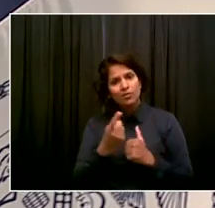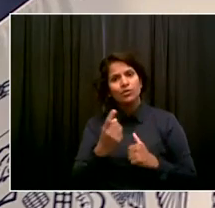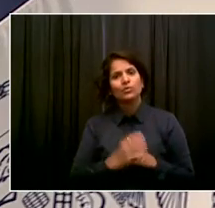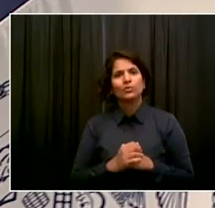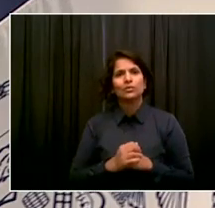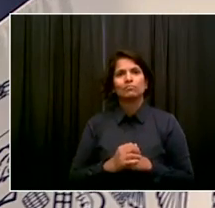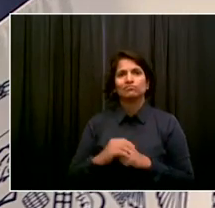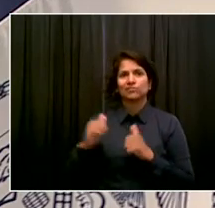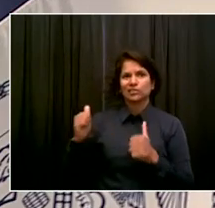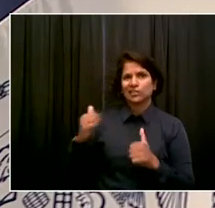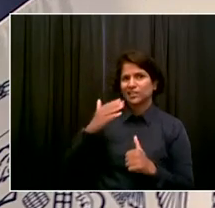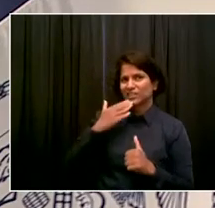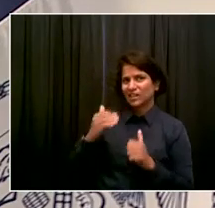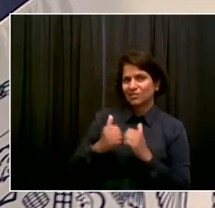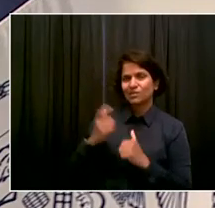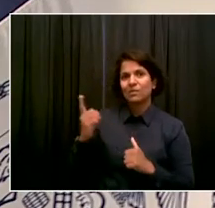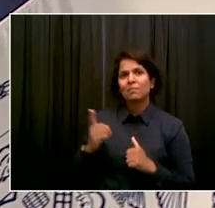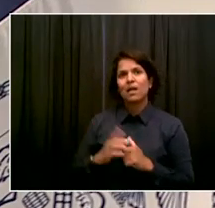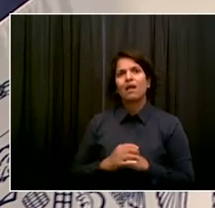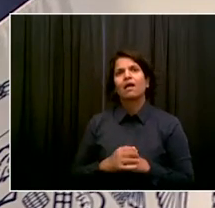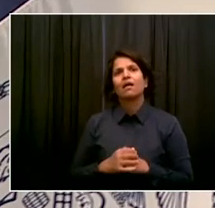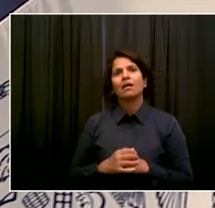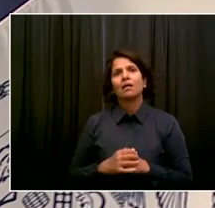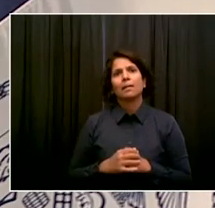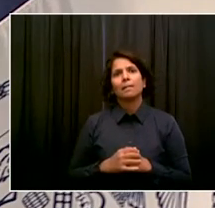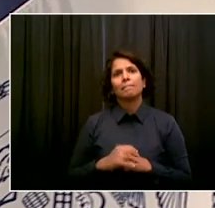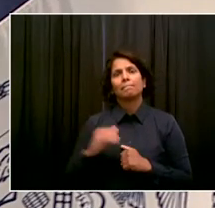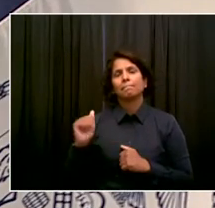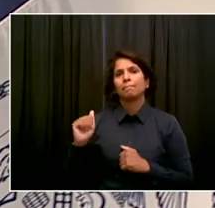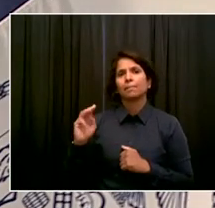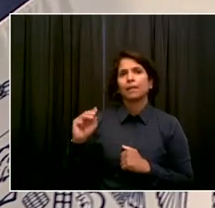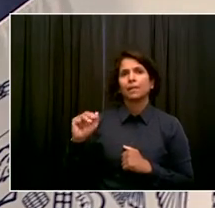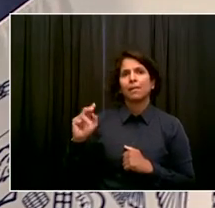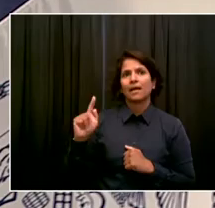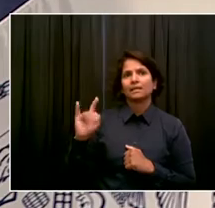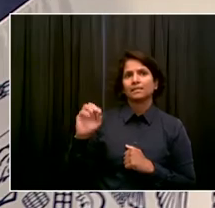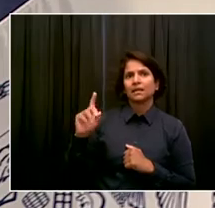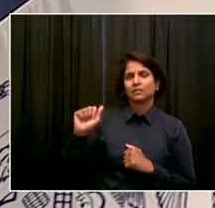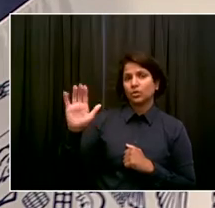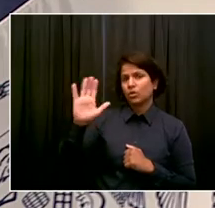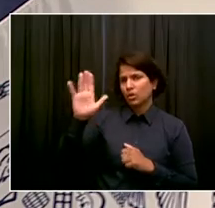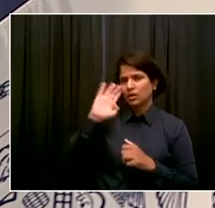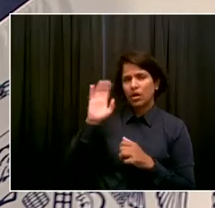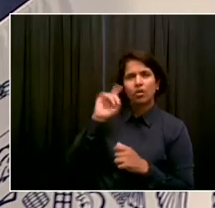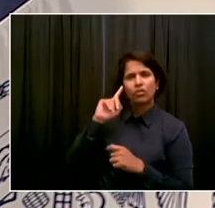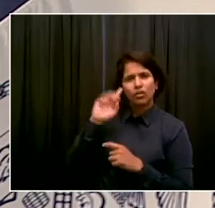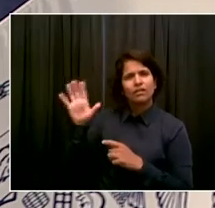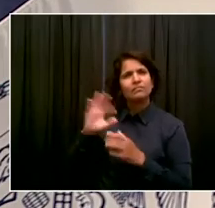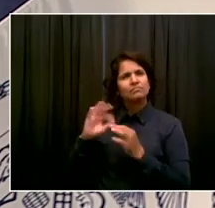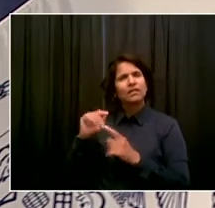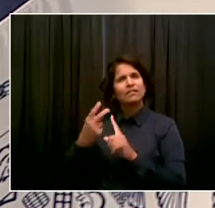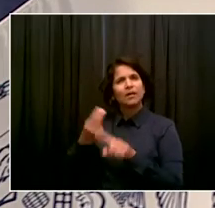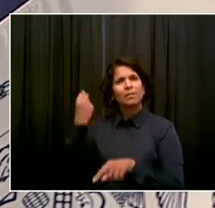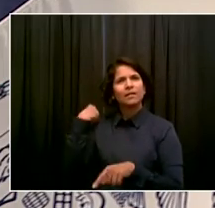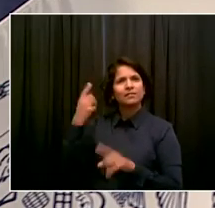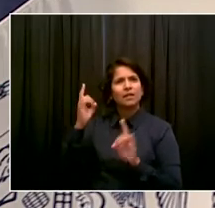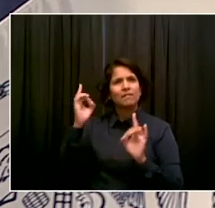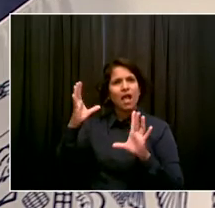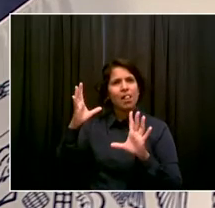your name, I'm having volleyball flashbacks, and you are a keen competitor, Amanda.